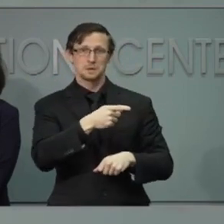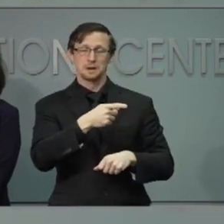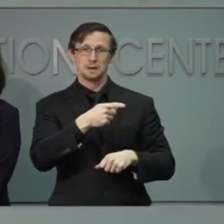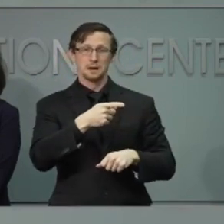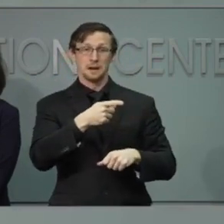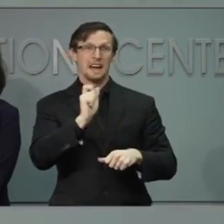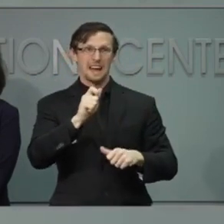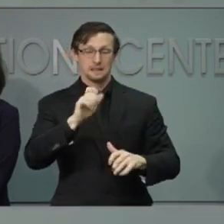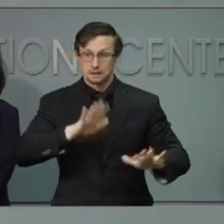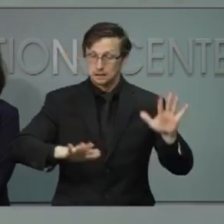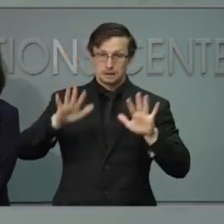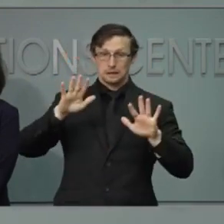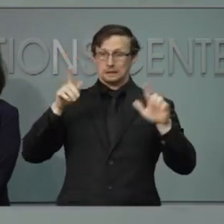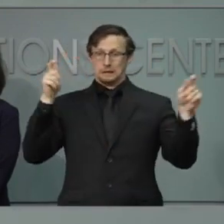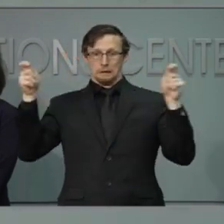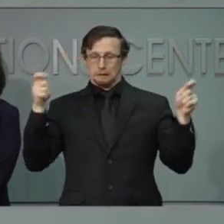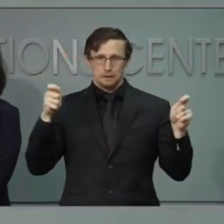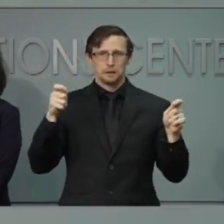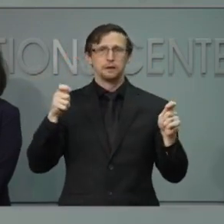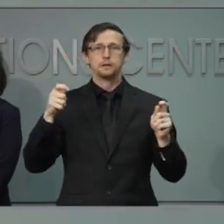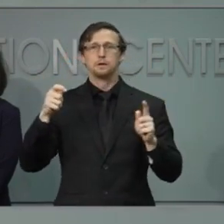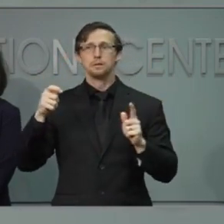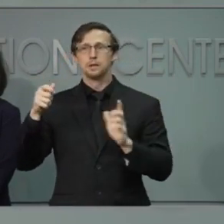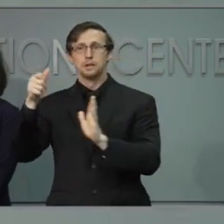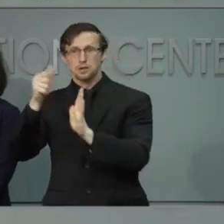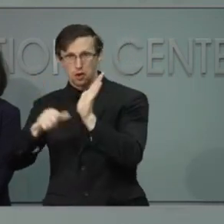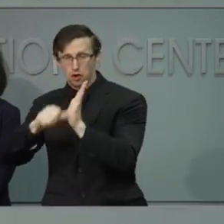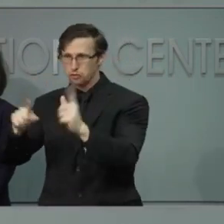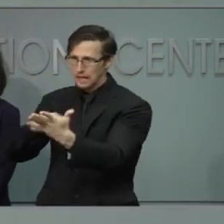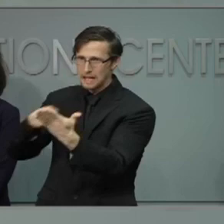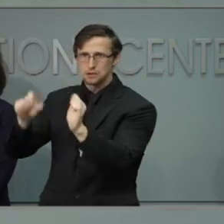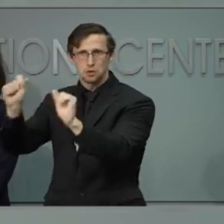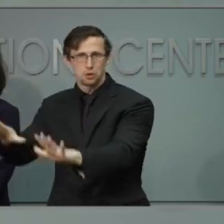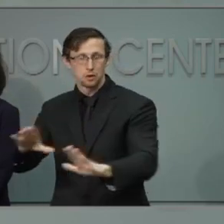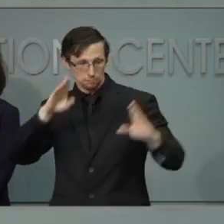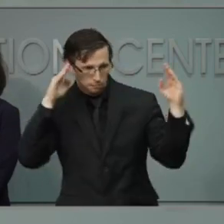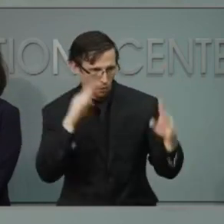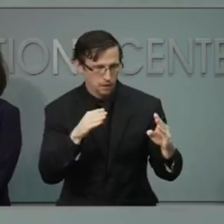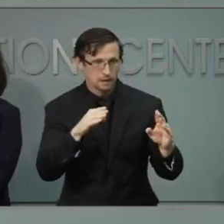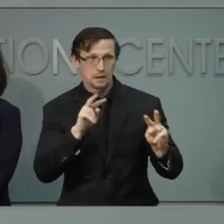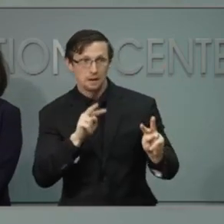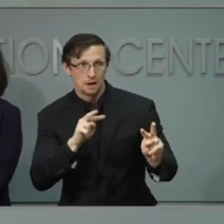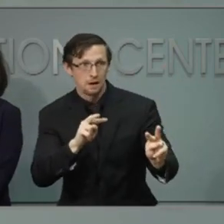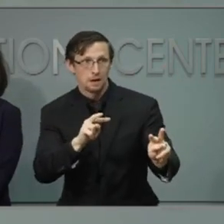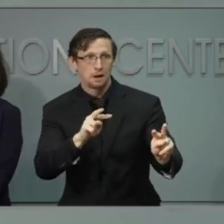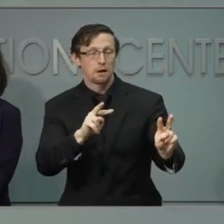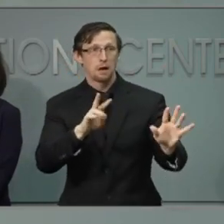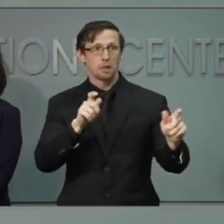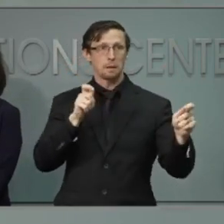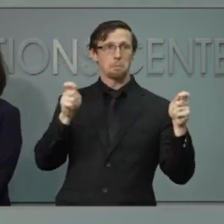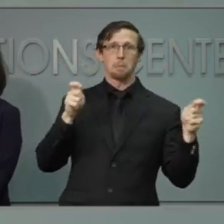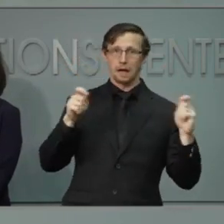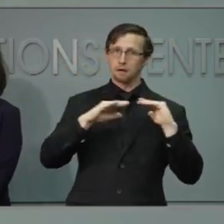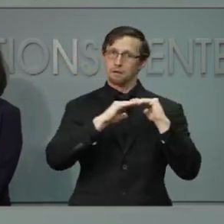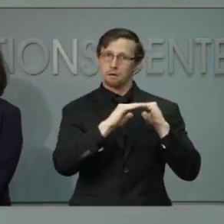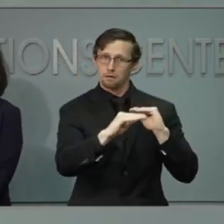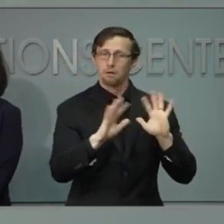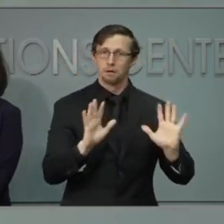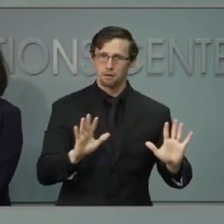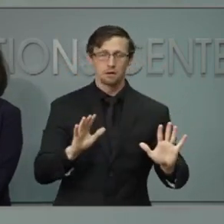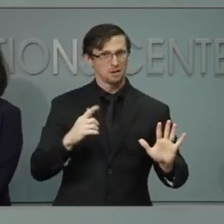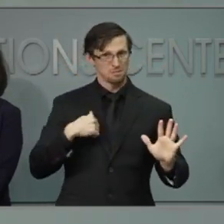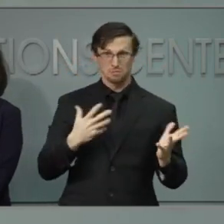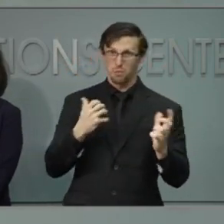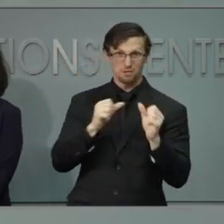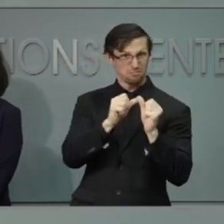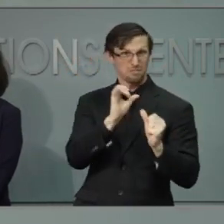surgeries and got ready for the spike that really never came. We've worked really hard to keep our